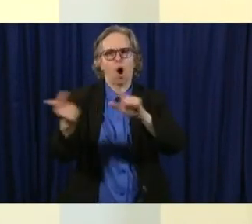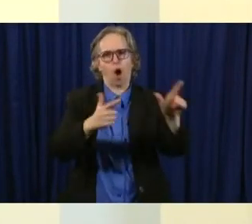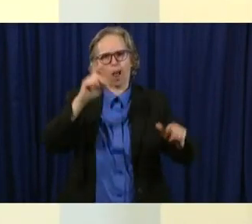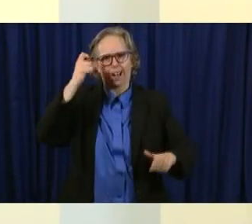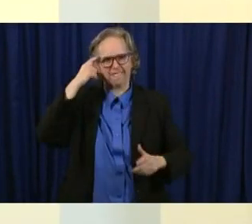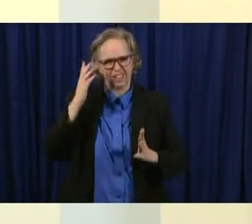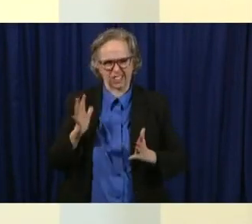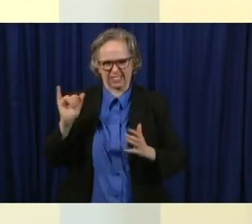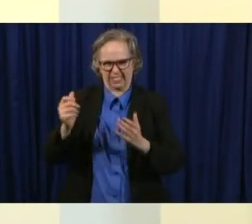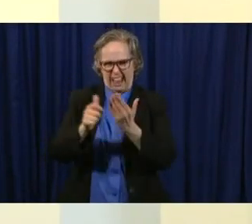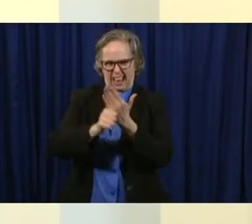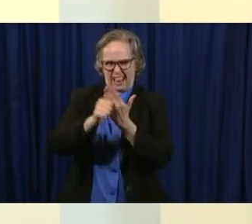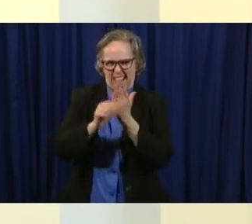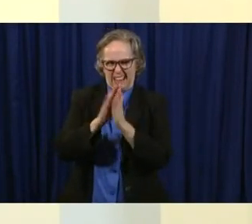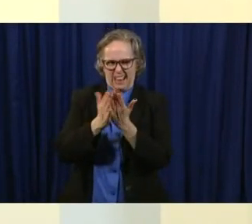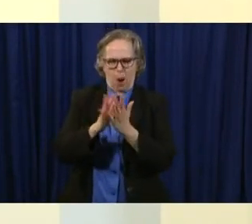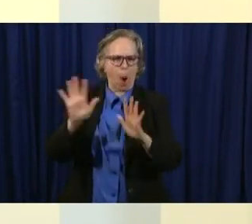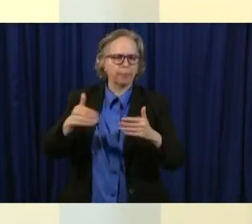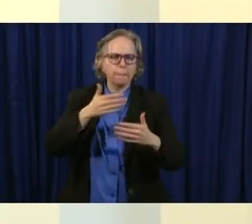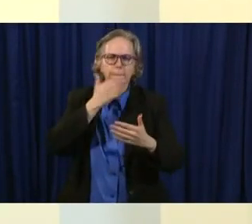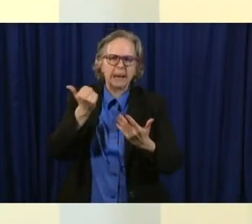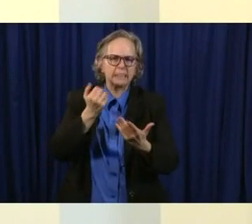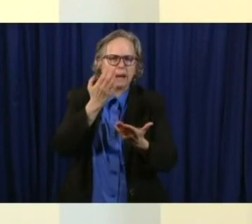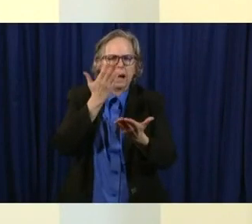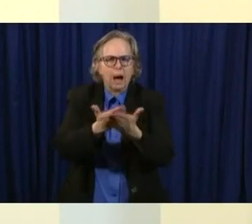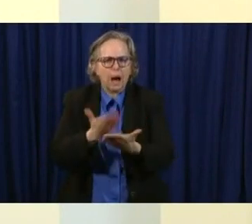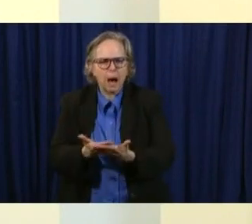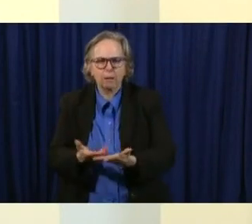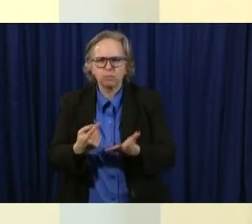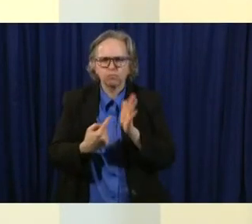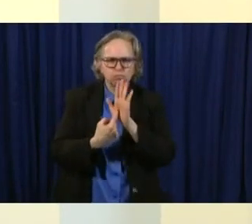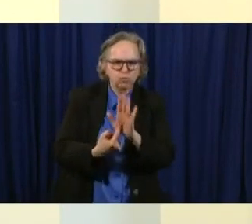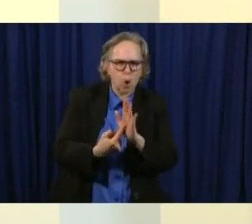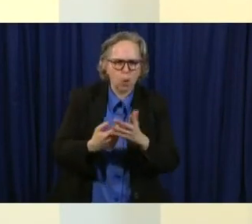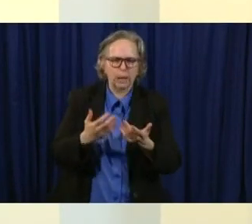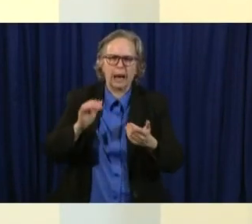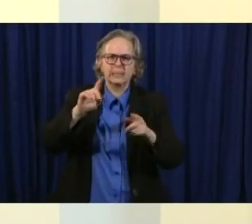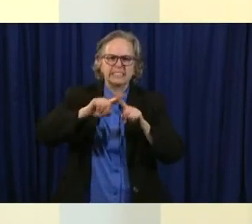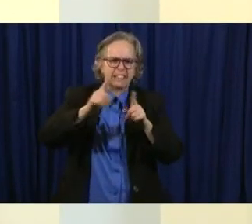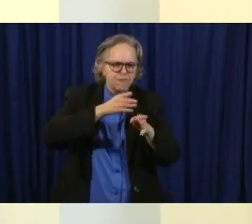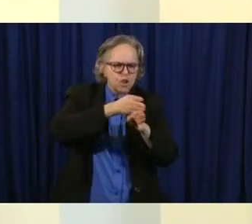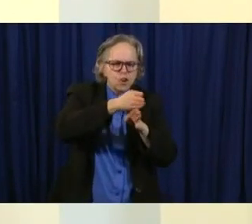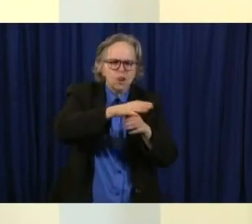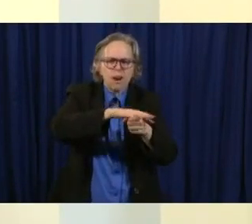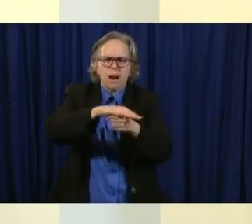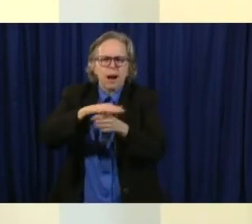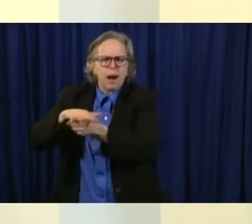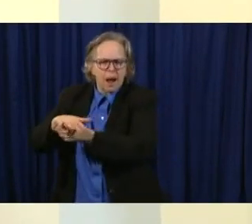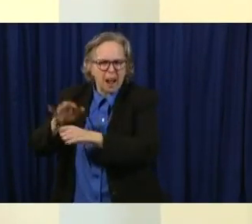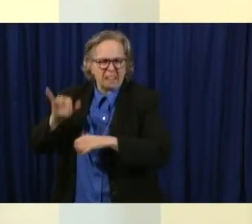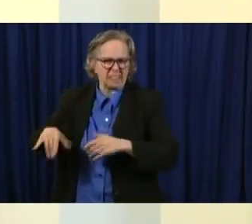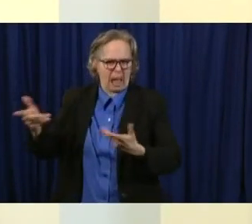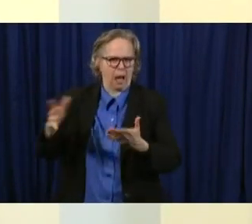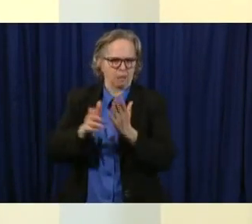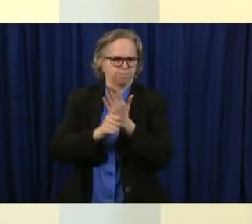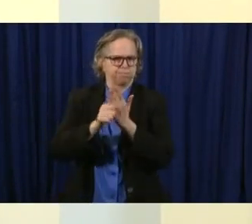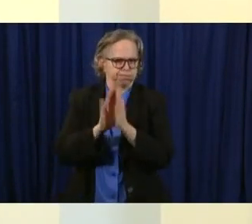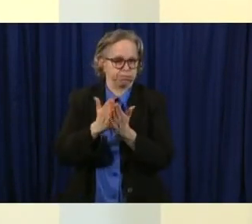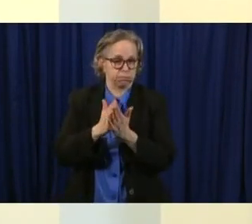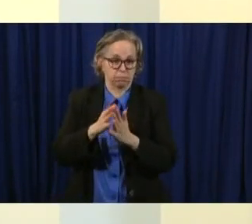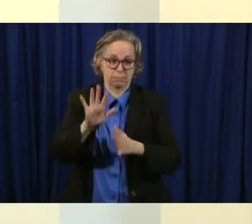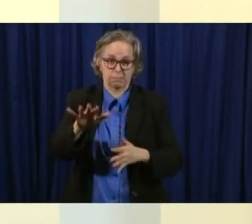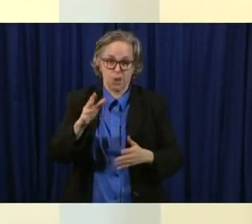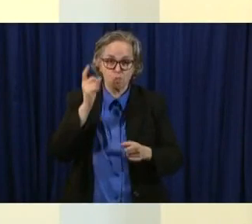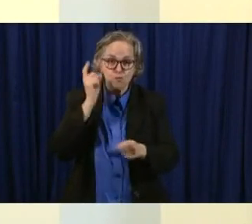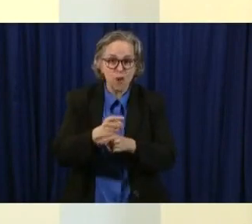um from all the best folks in multiple sectors and there isn't one exact right way forward and